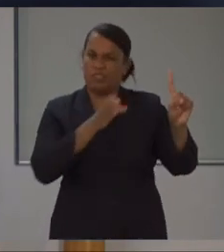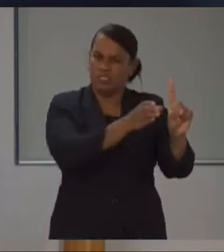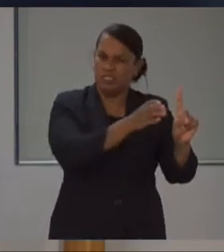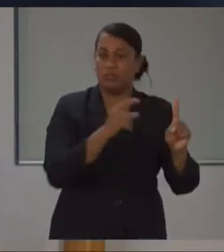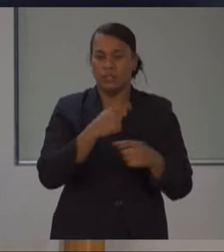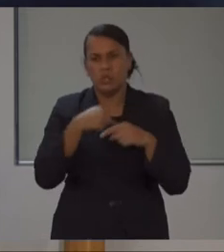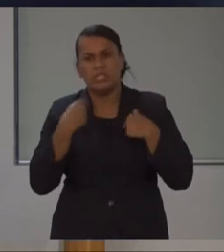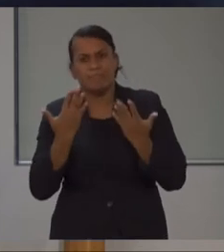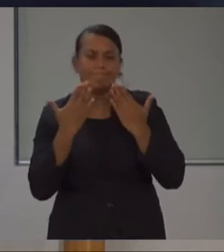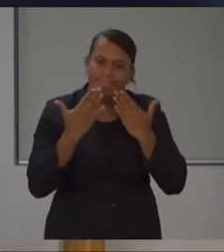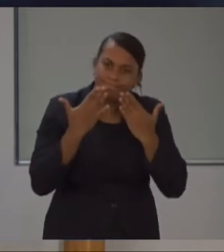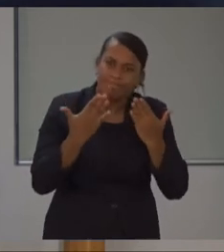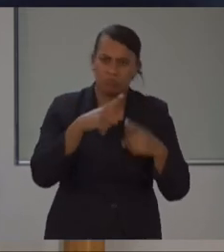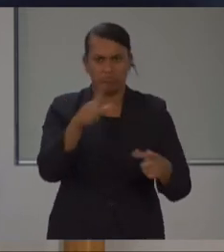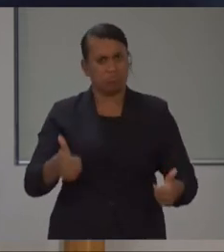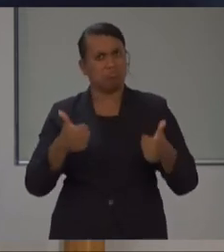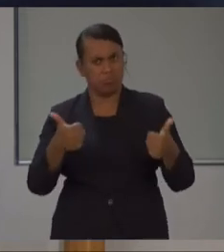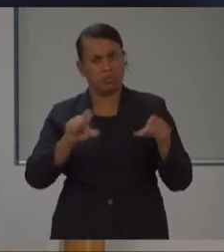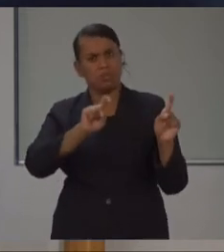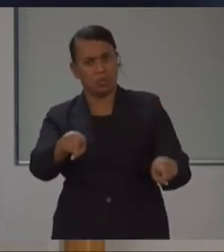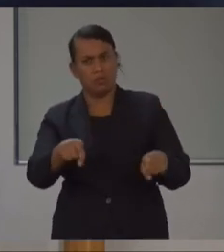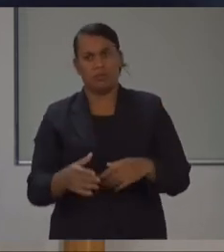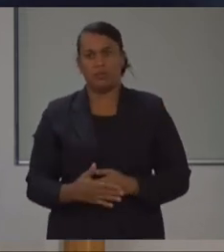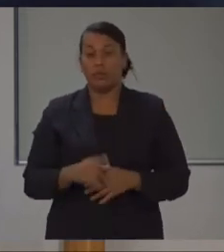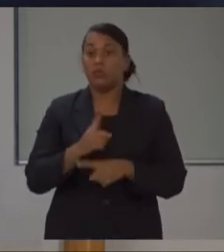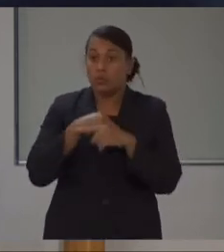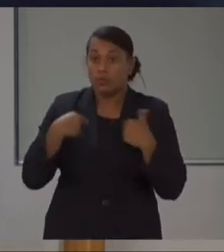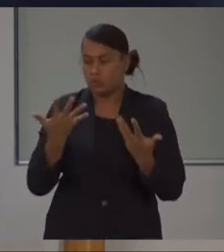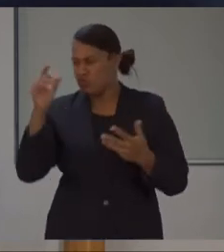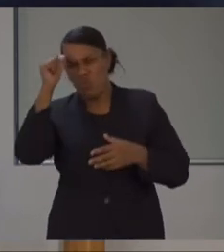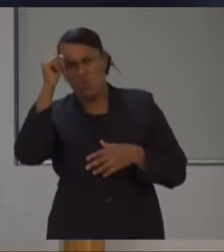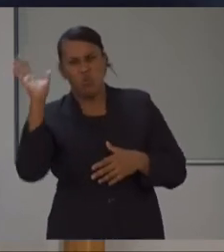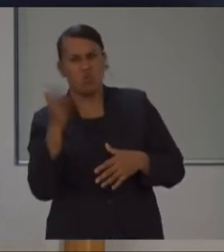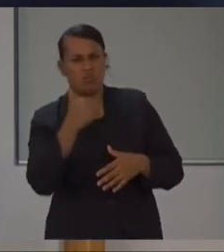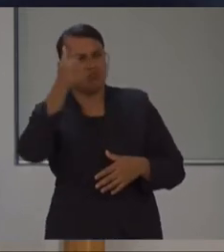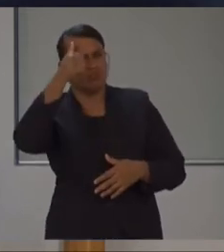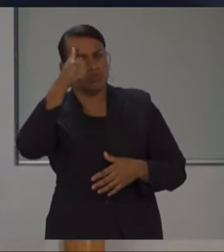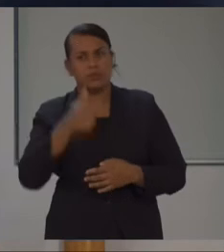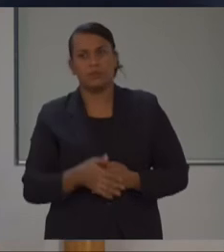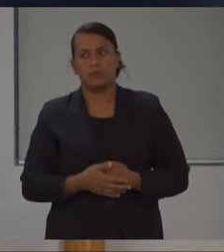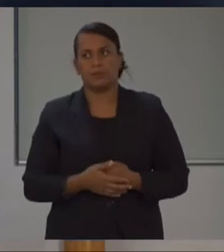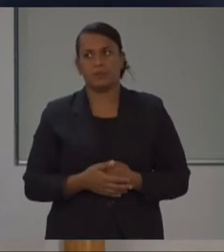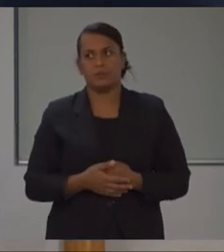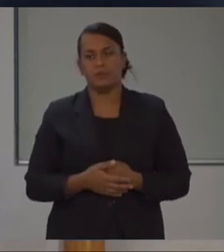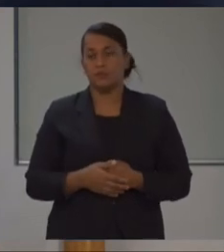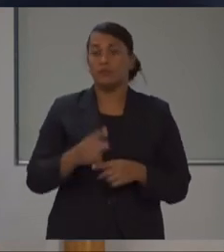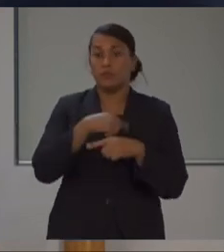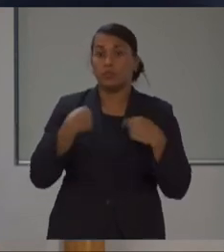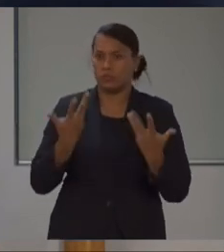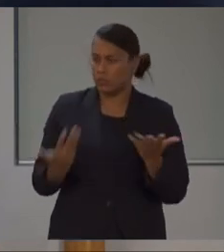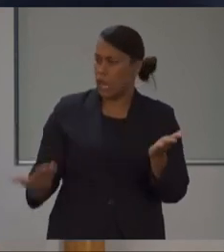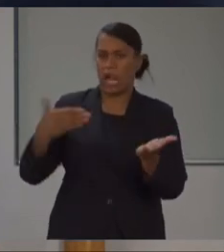change the dynamics of what we need to do. As we all are aware, that we've added another caveat in terms of